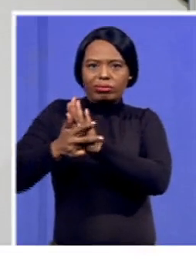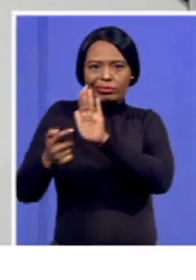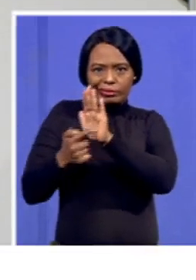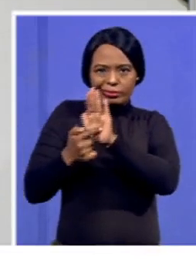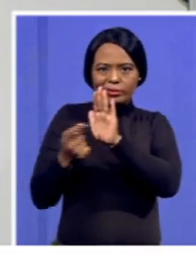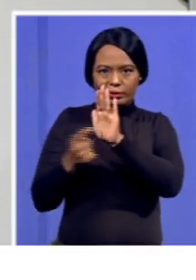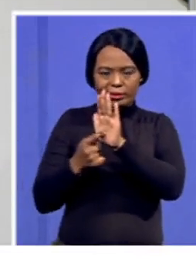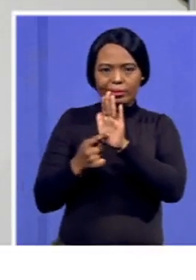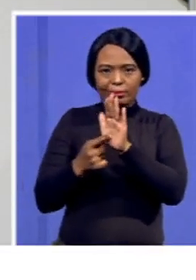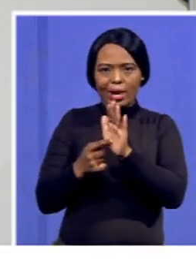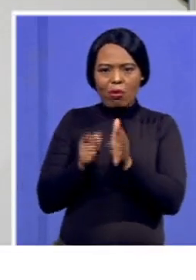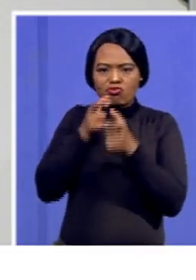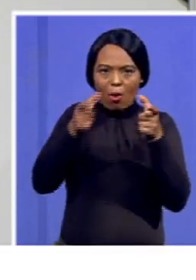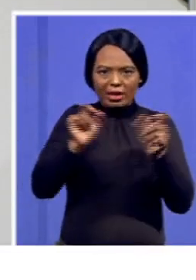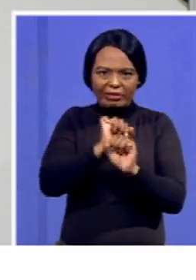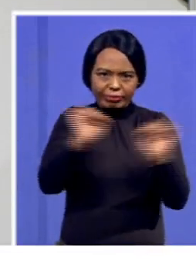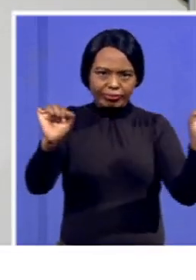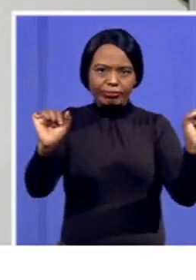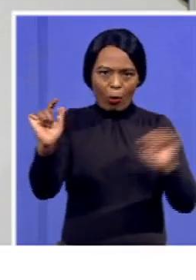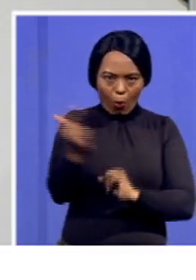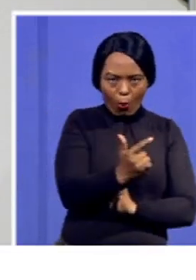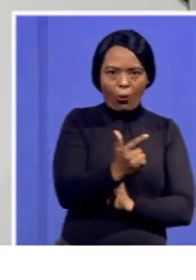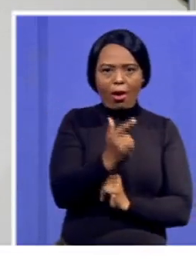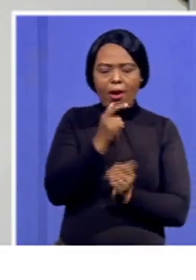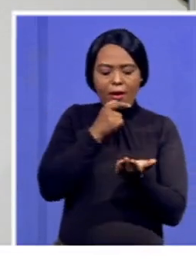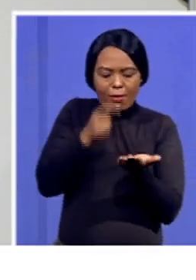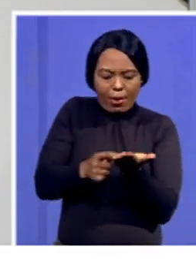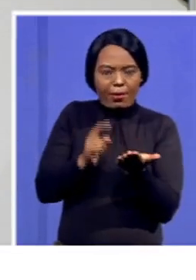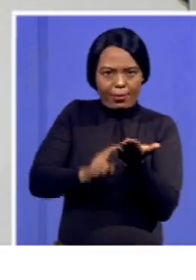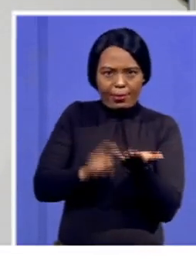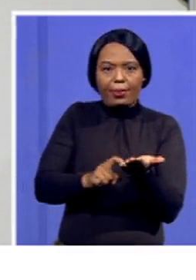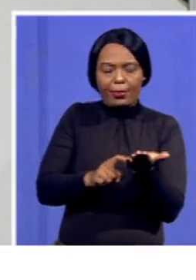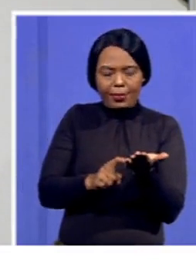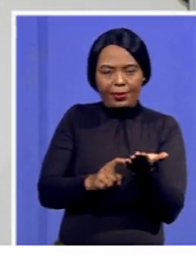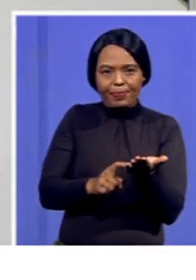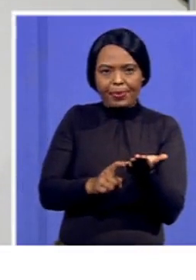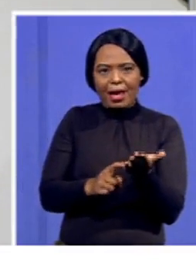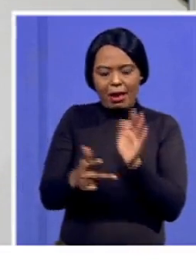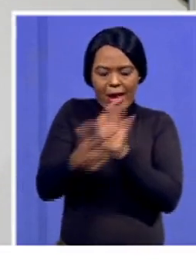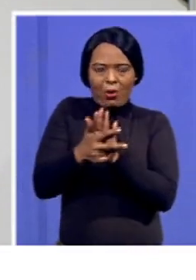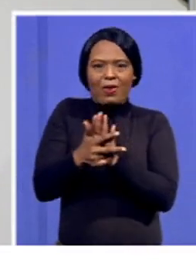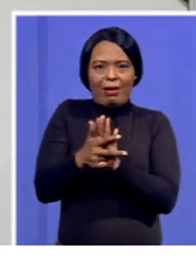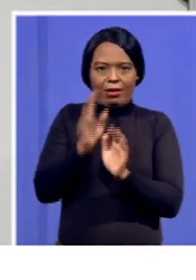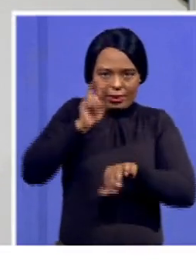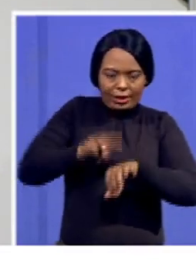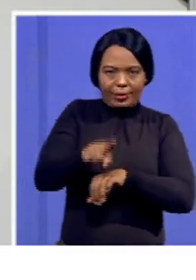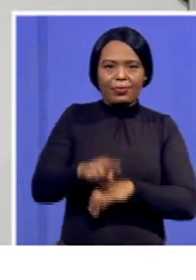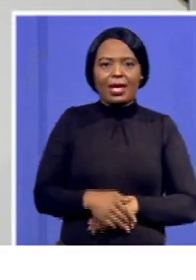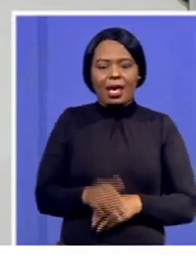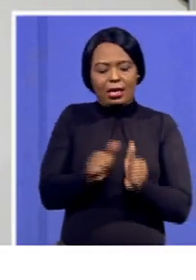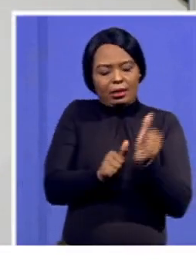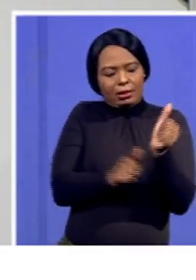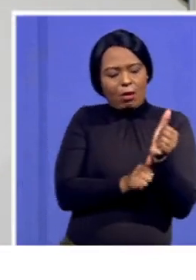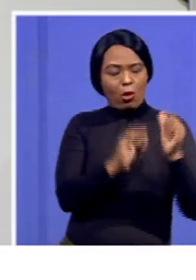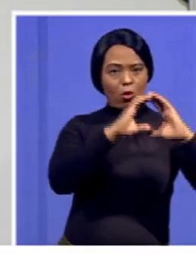of December this year. So, that is a process that we are going to undertake. Each subcommittee will have agreed that they will